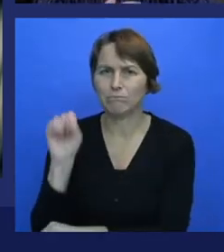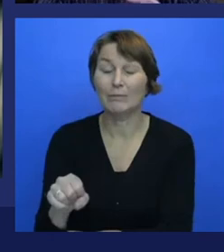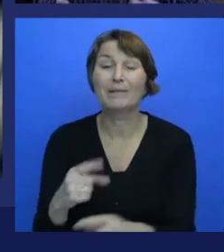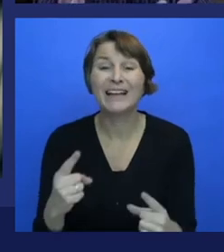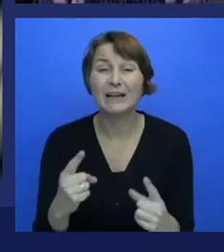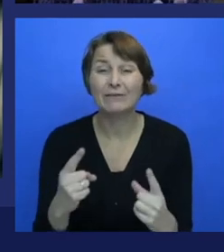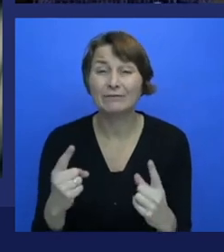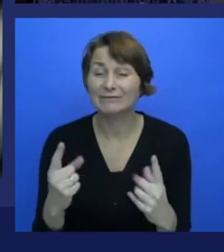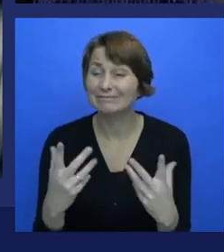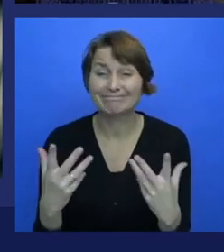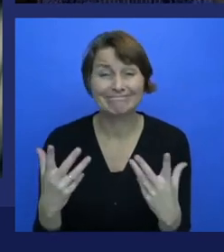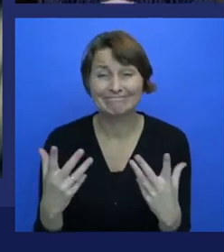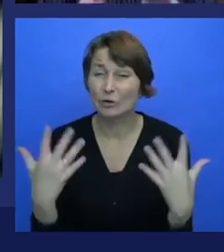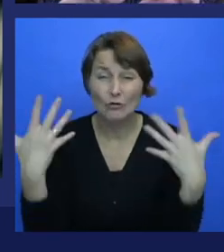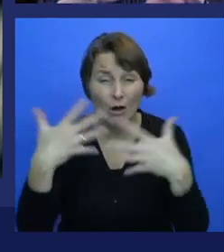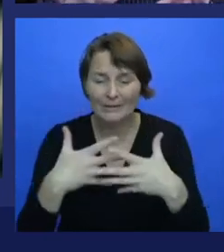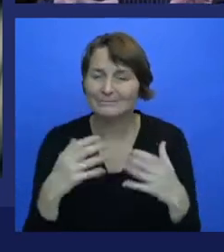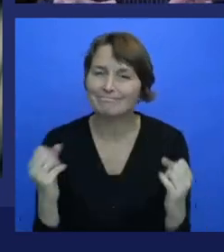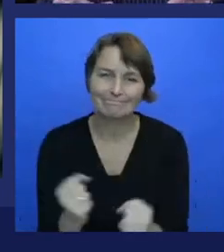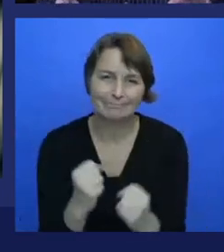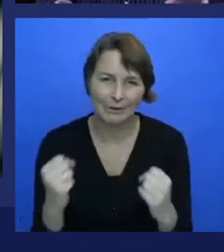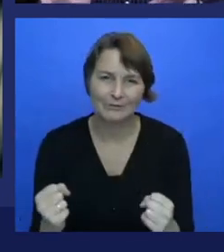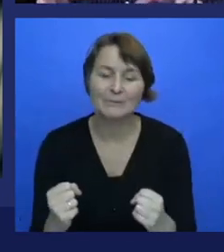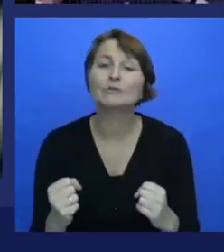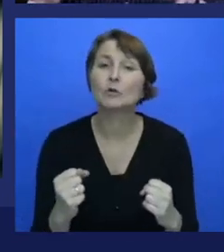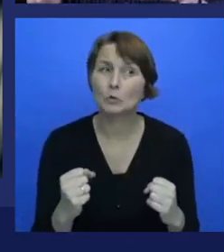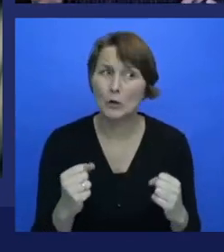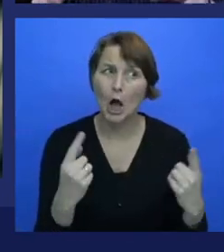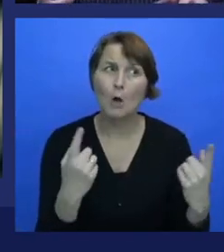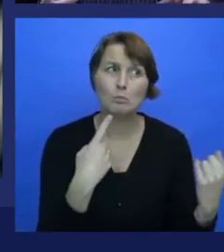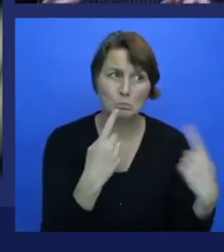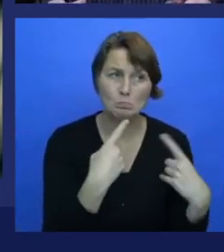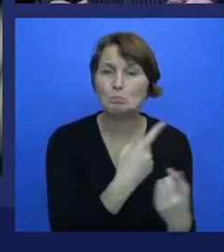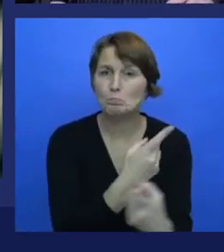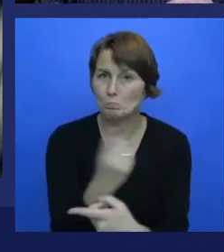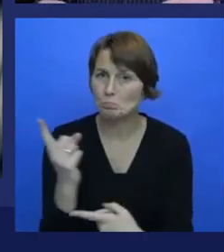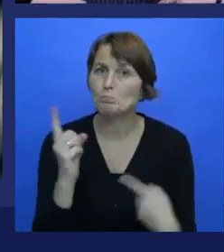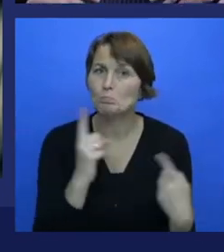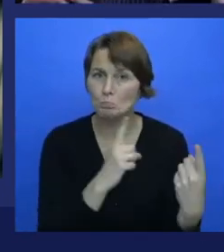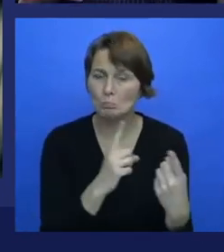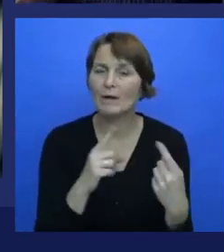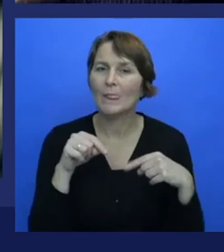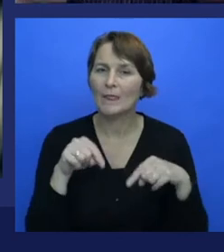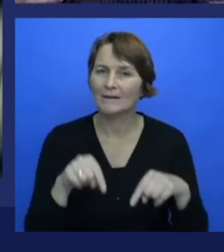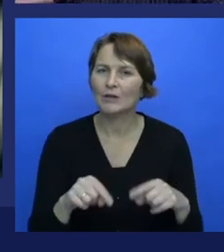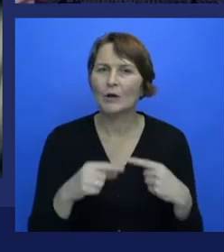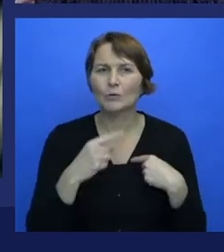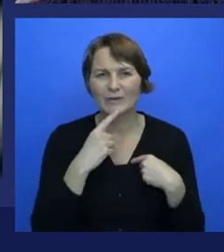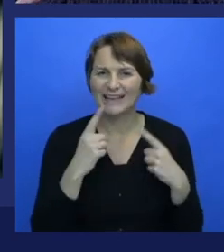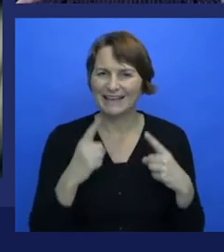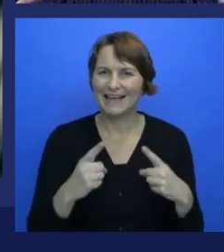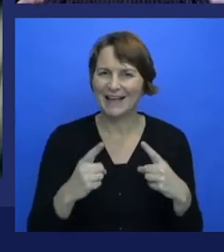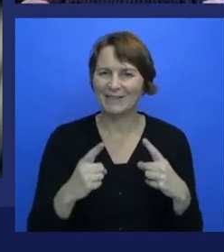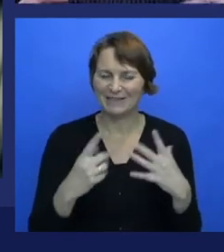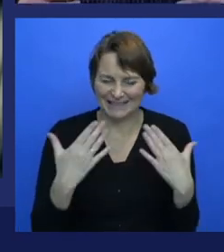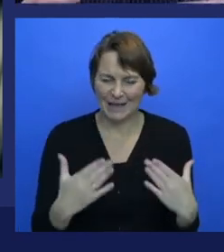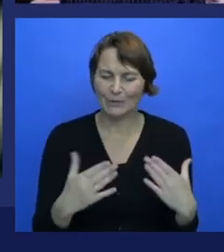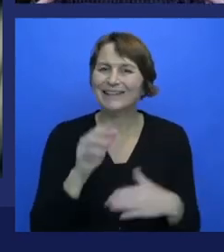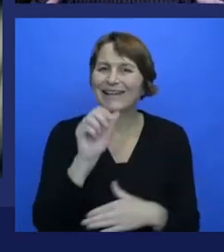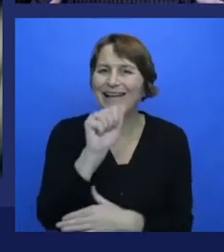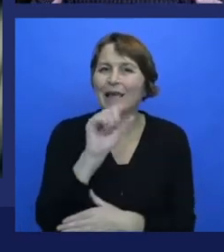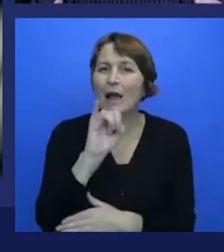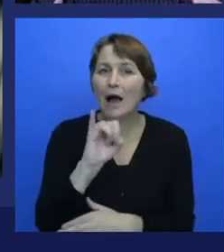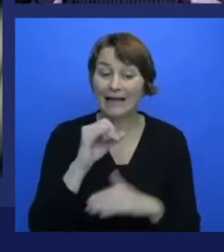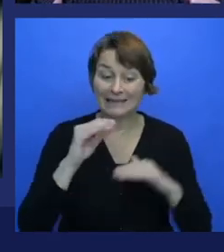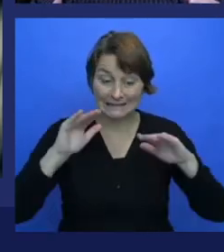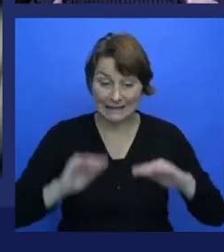Now, there's still some conversations around what this all looks like, but it speaks to this ongoing evolution of AI in more